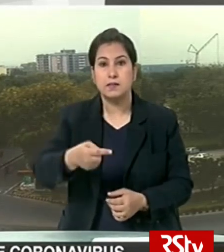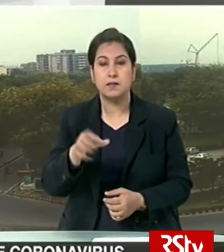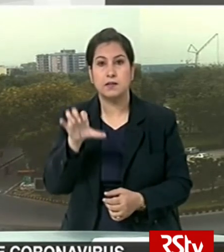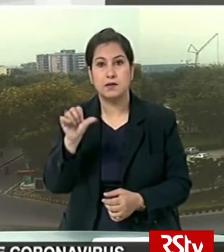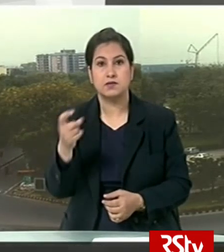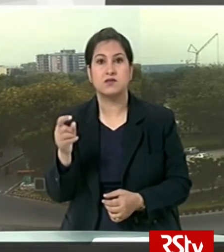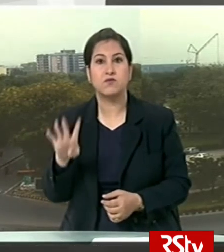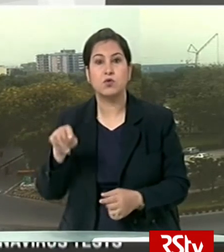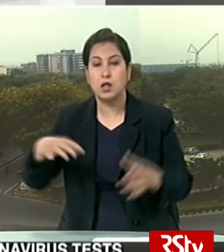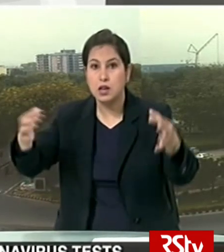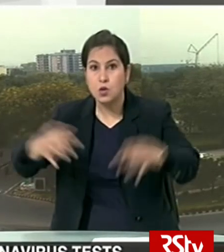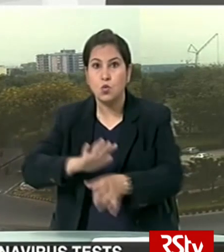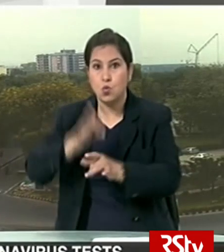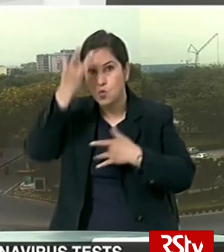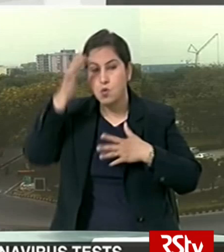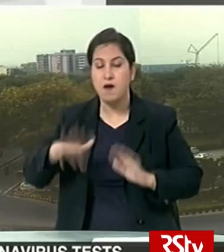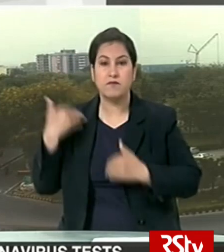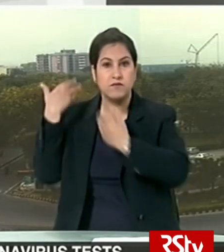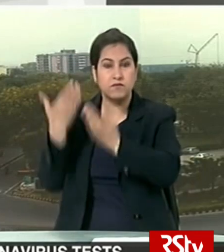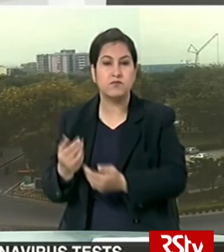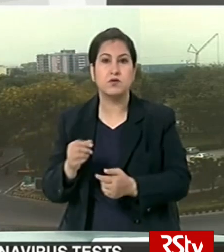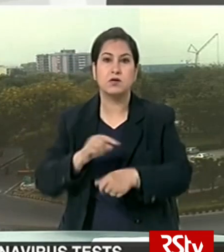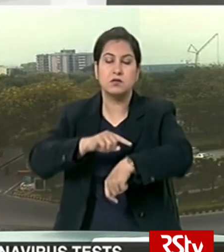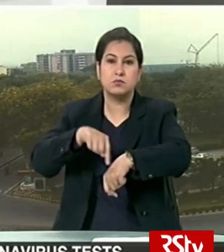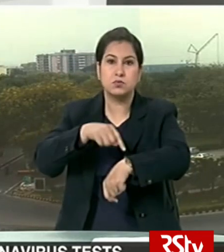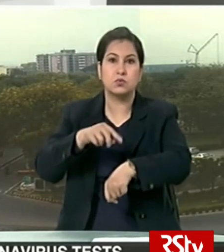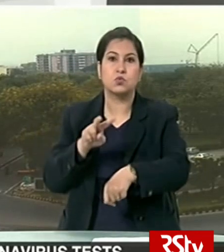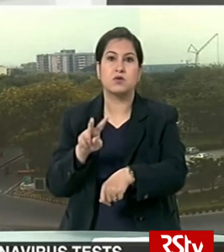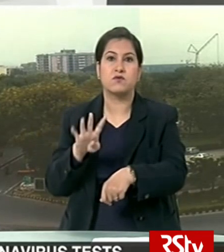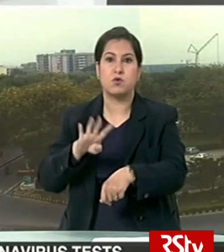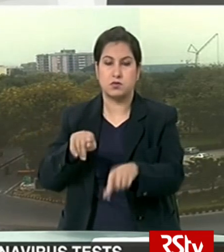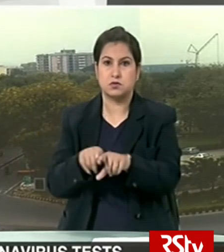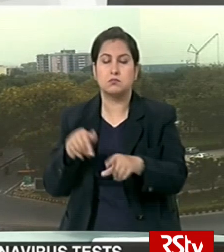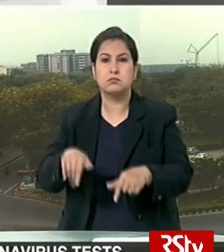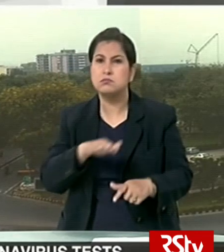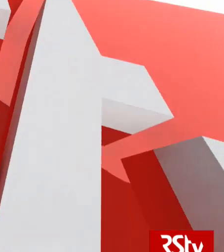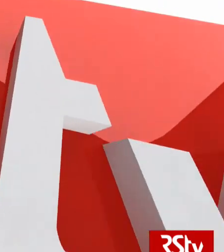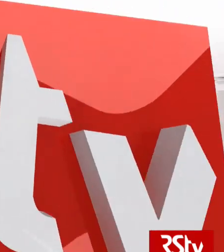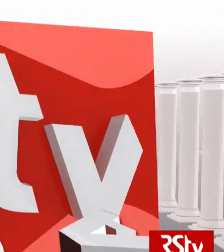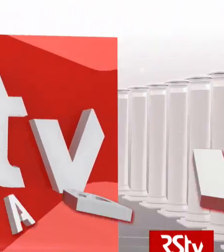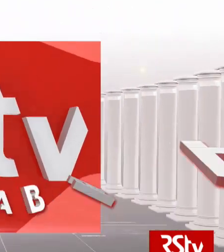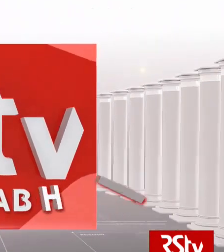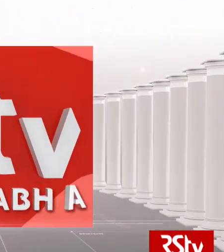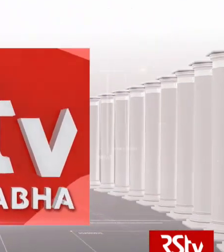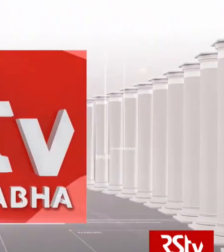confirmed cases of the virus in the past 24 hours Meanwhile, the official death toll has reached